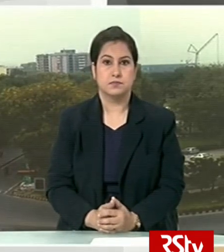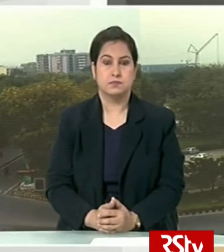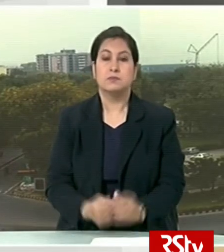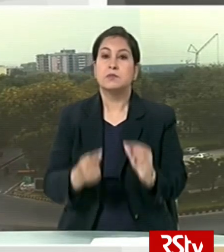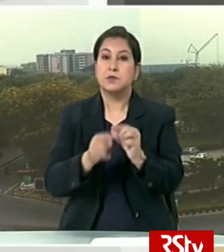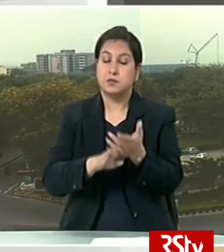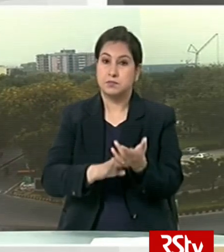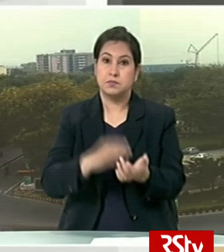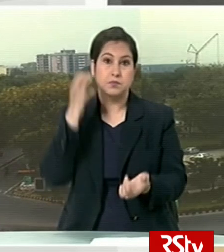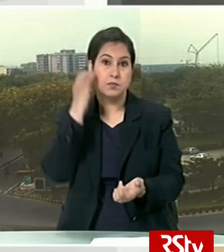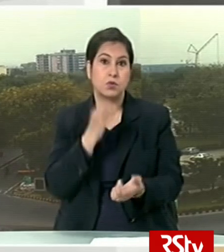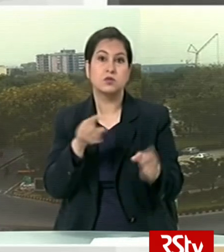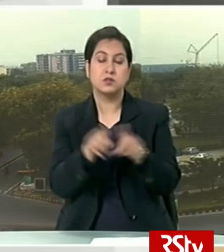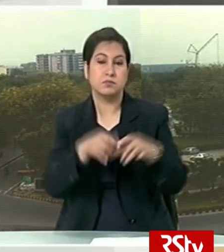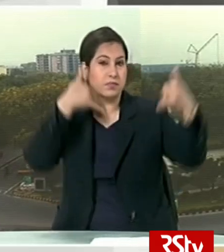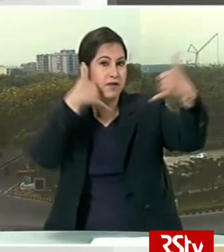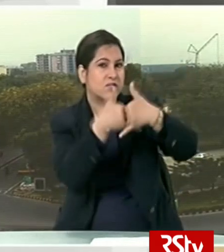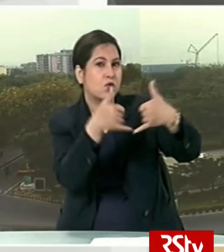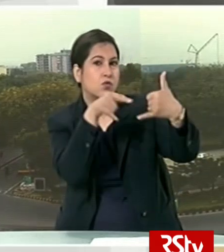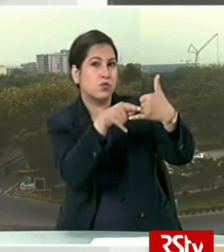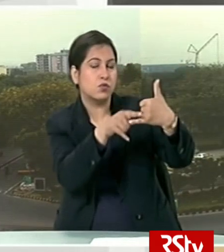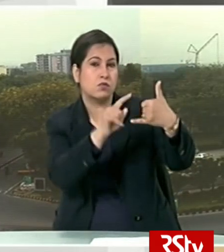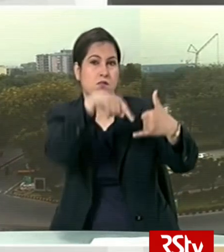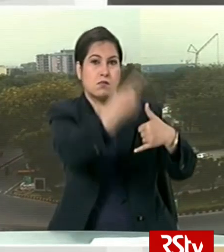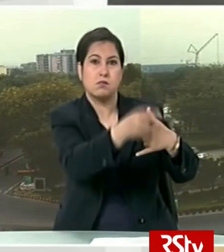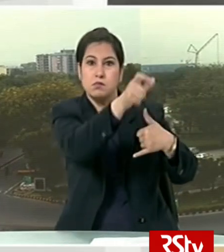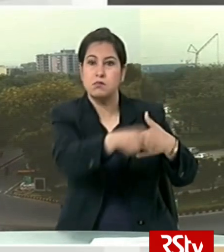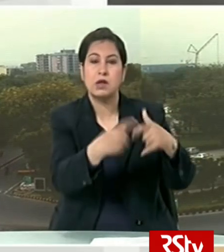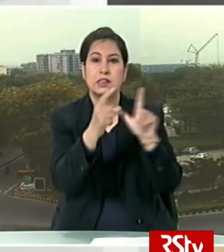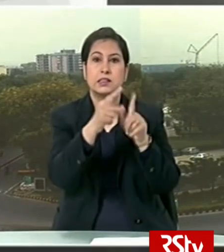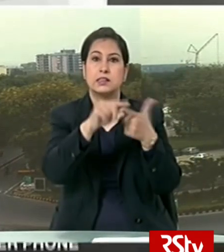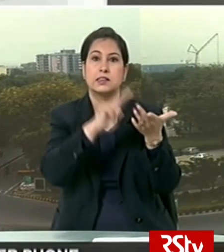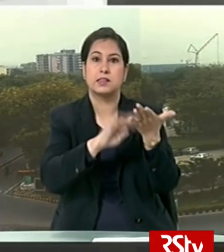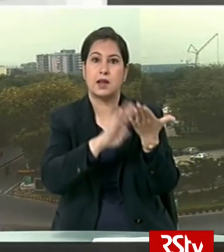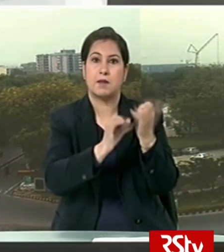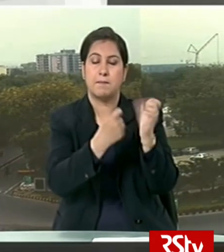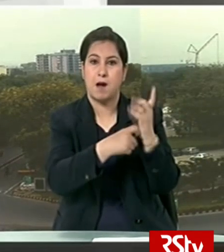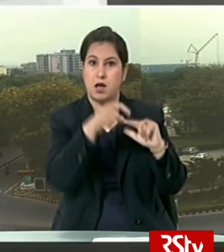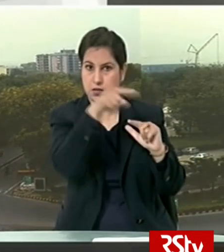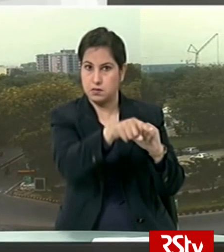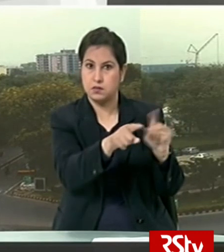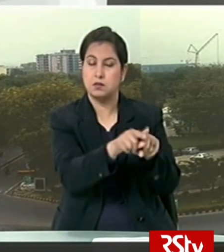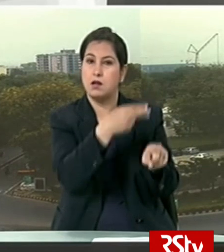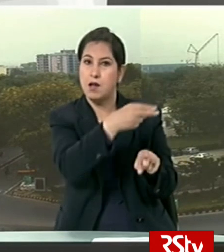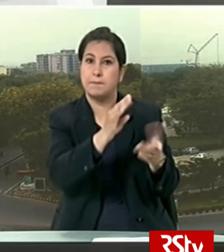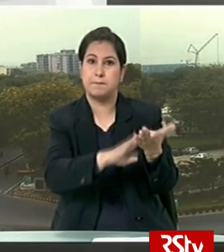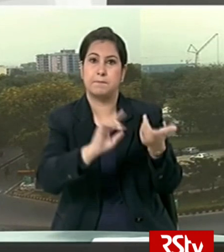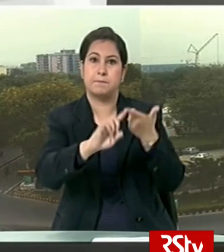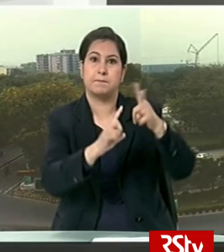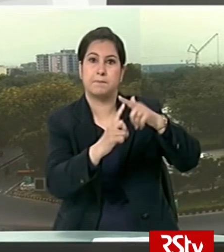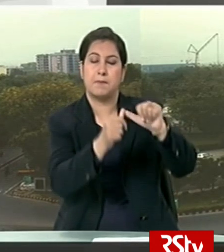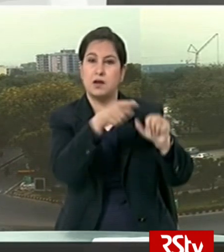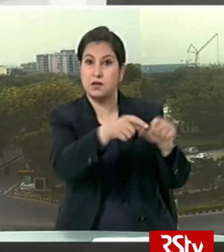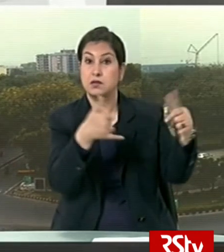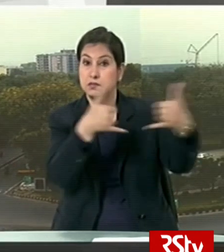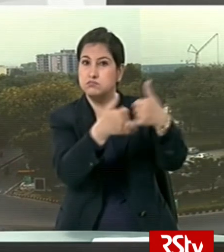Prime Minister Narendra Modi had a telephonic conversation with his counterpart in Denmark, Mete Frederiksen